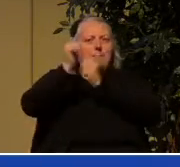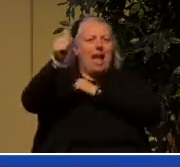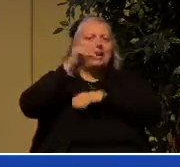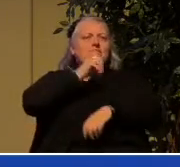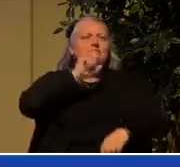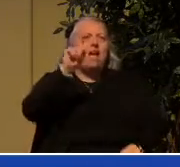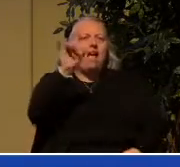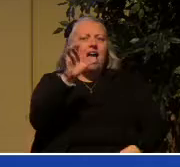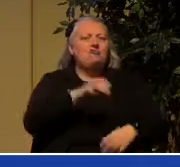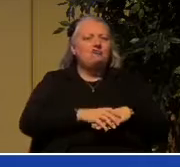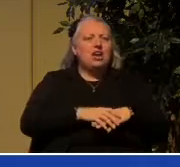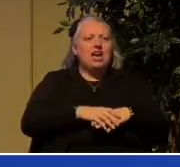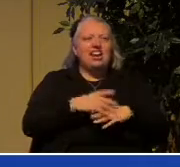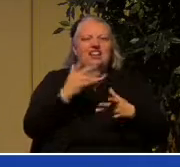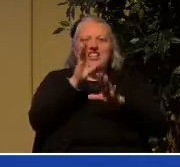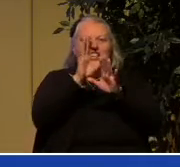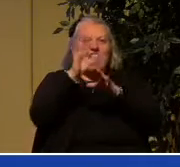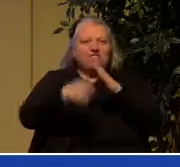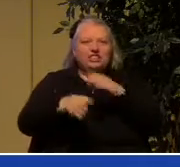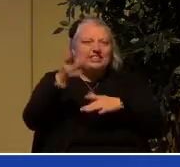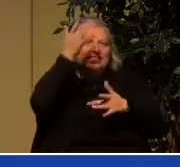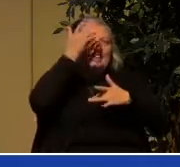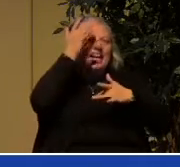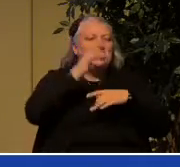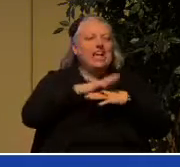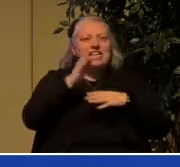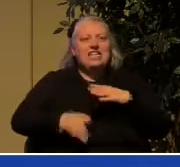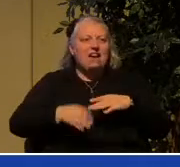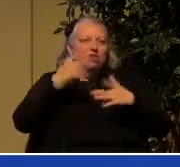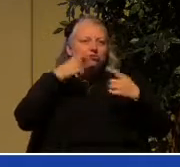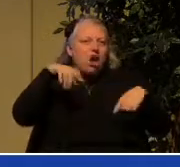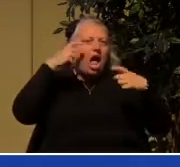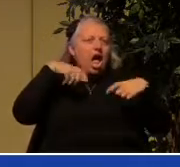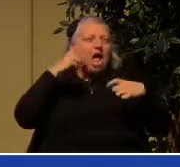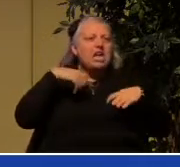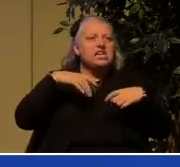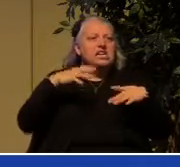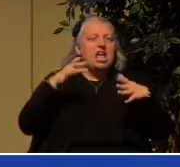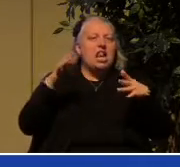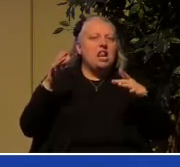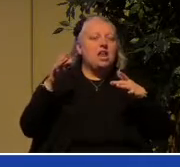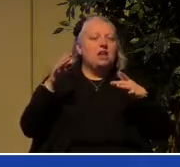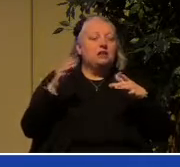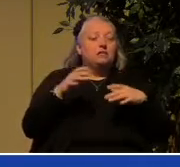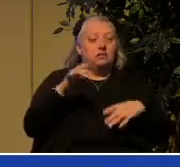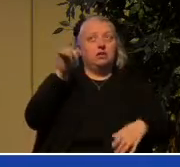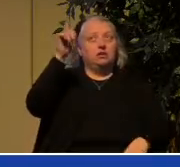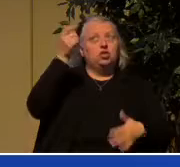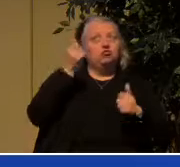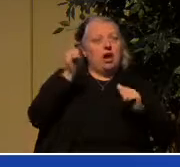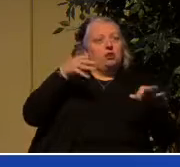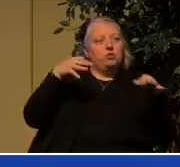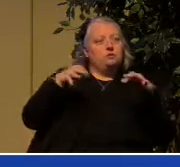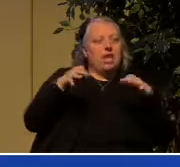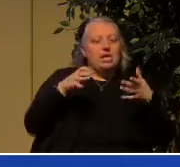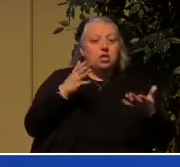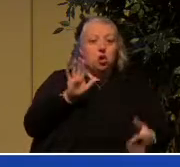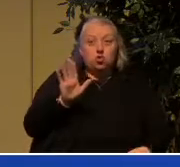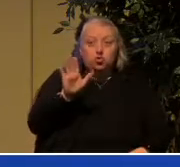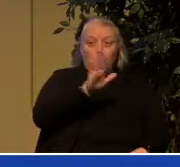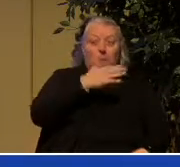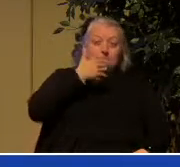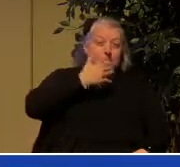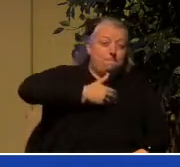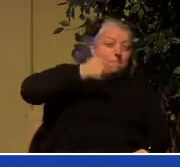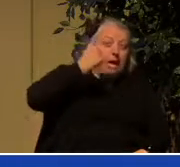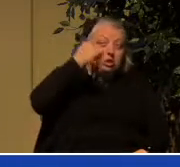God's trying to say your best dream, your best longing for a good life